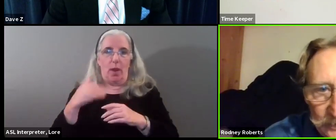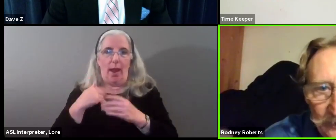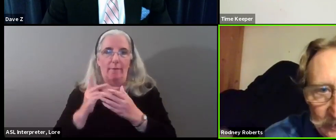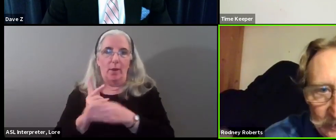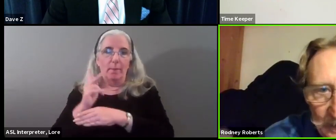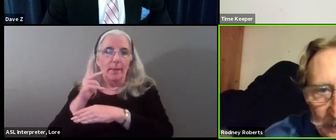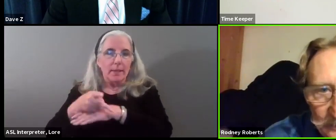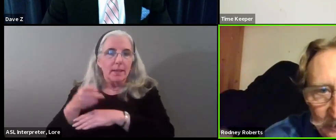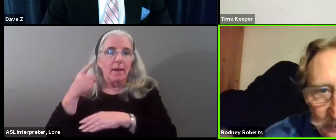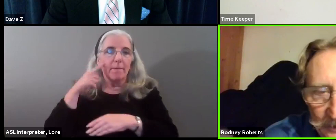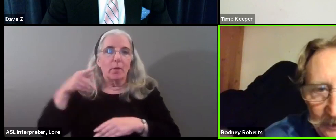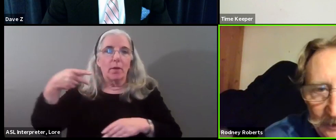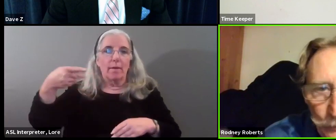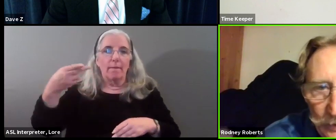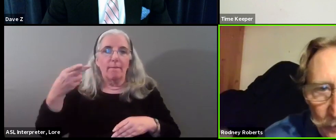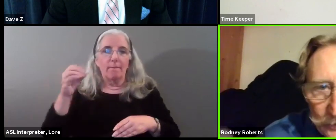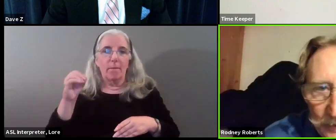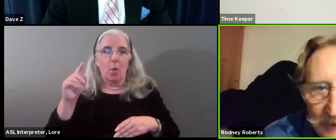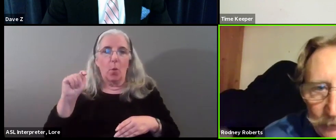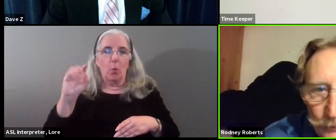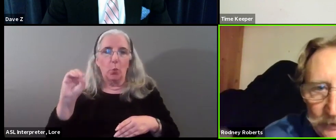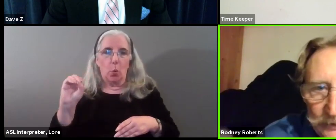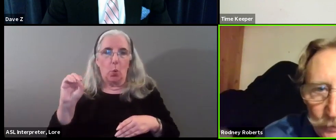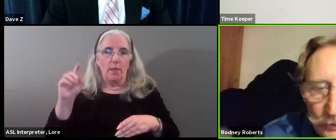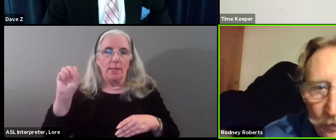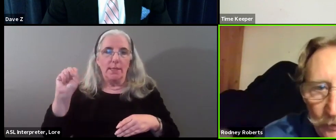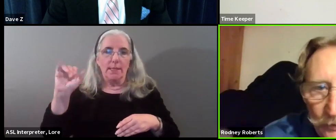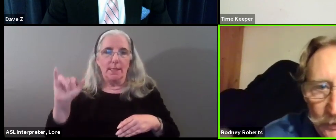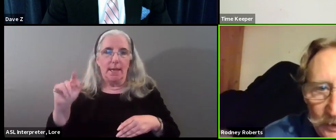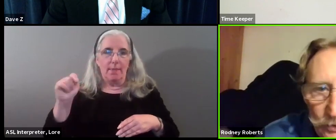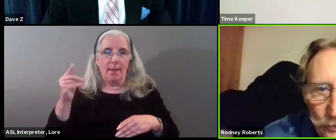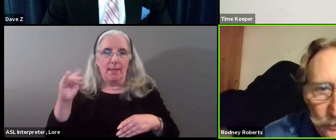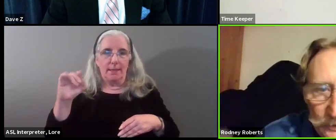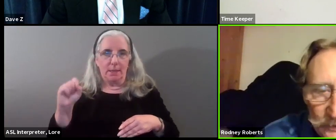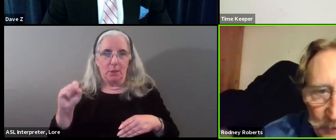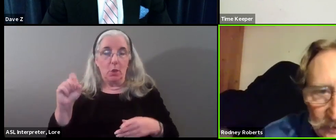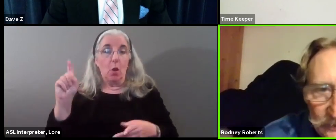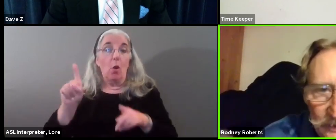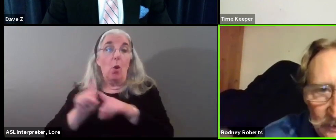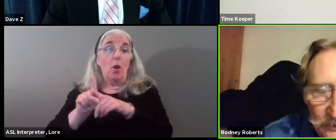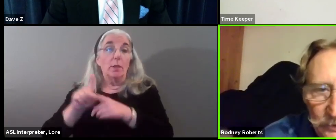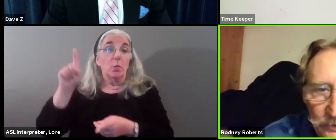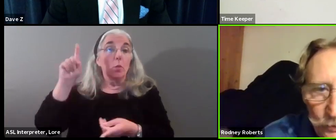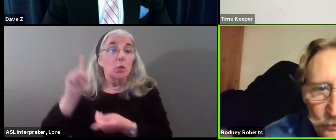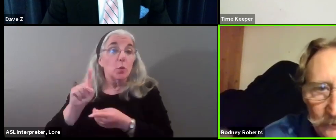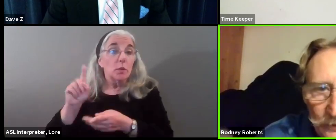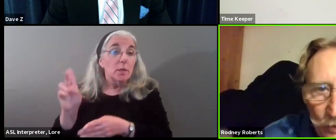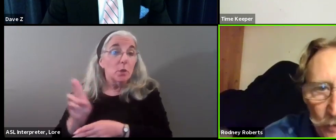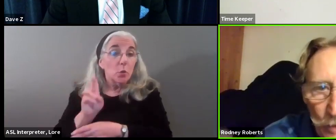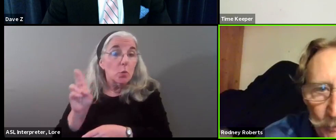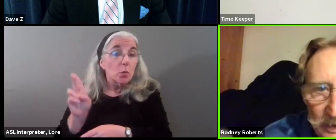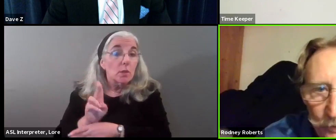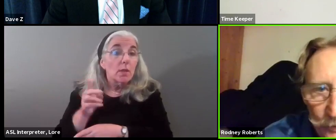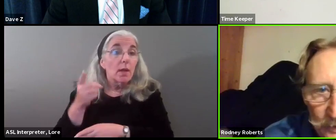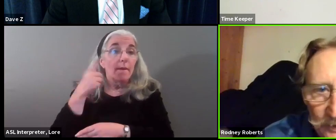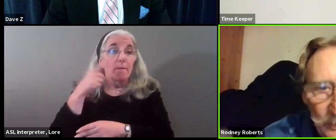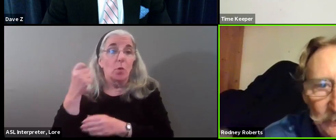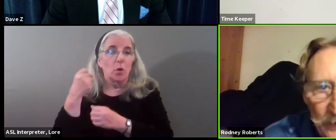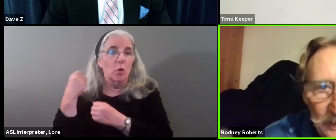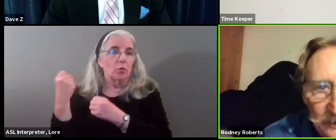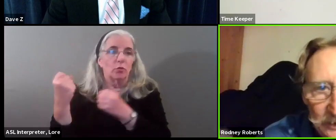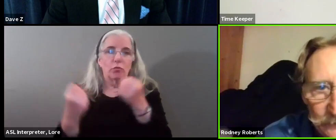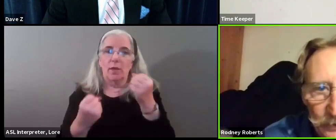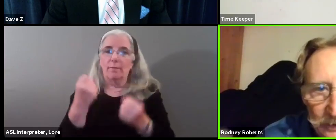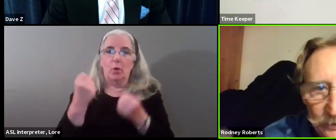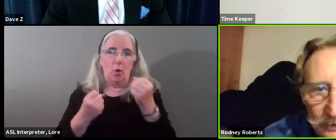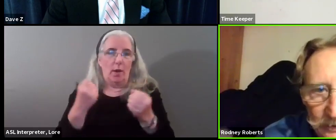photosynthesize. And then we also have to reduce our use, especially the use of the automobile. I've been